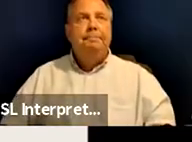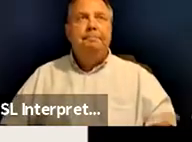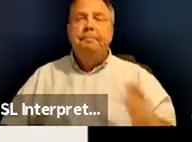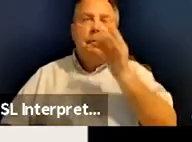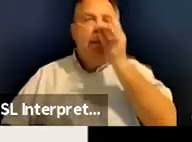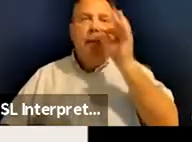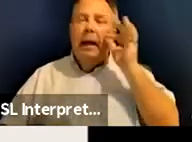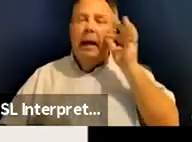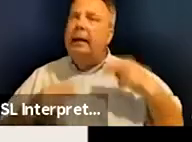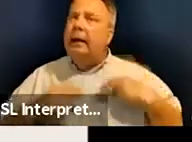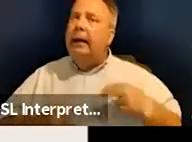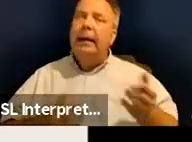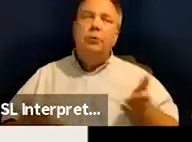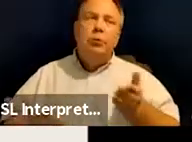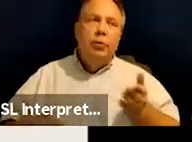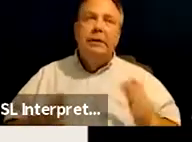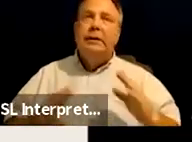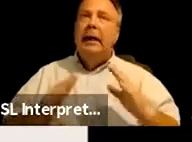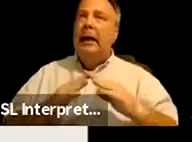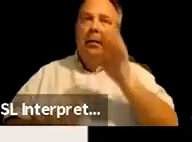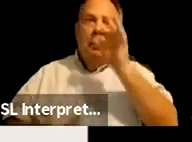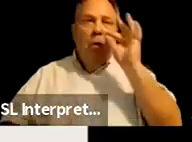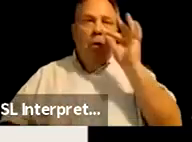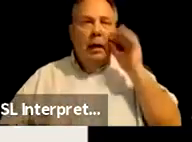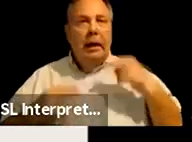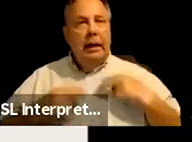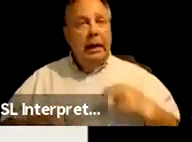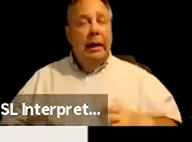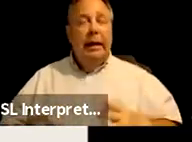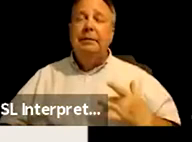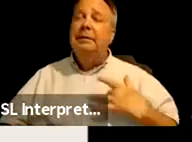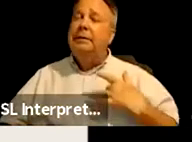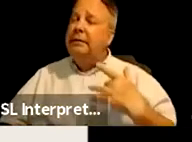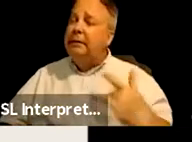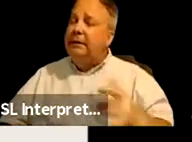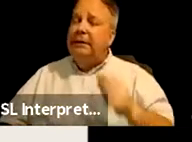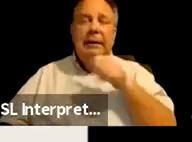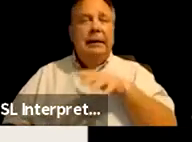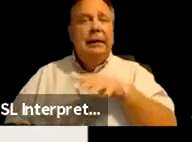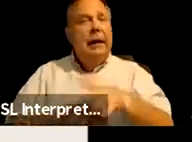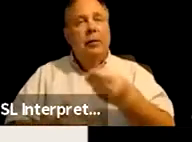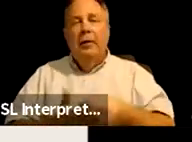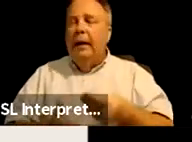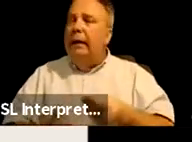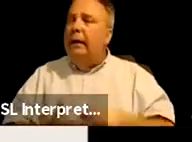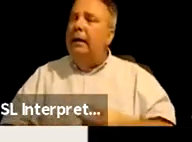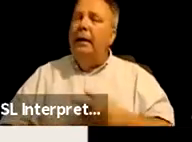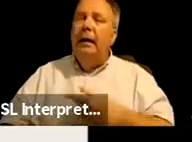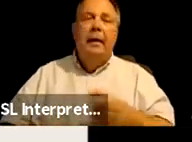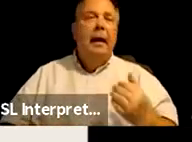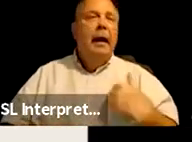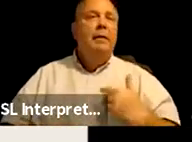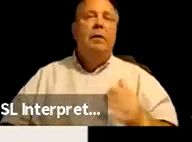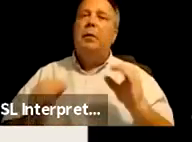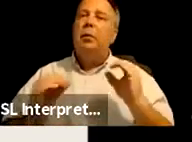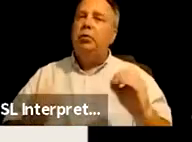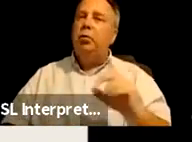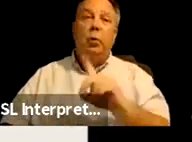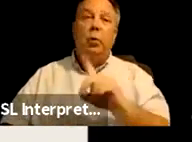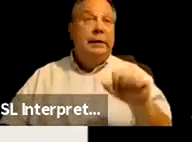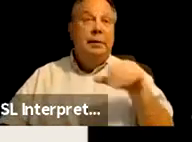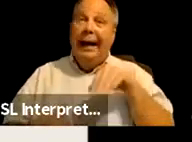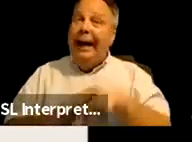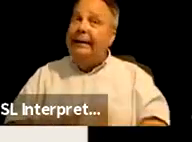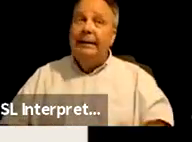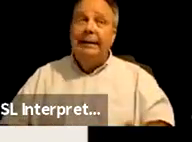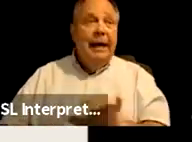Indian health services and urban Indian health are chronically underfunded and they have almost no disability access